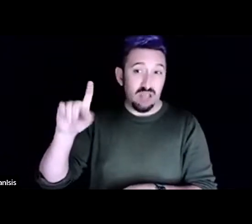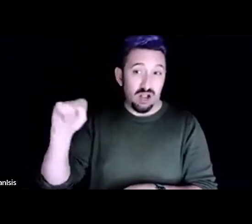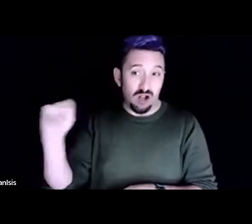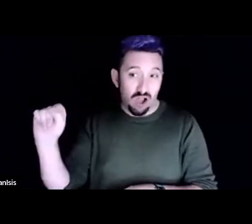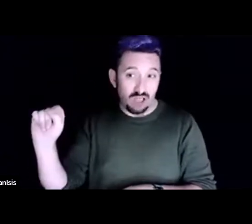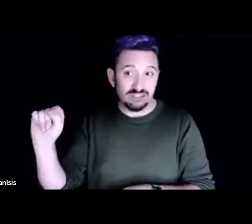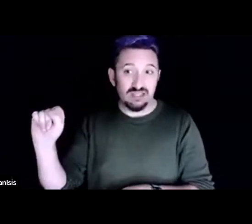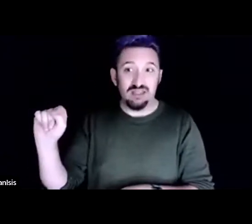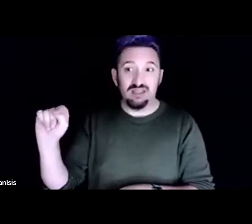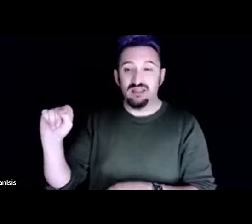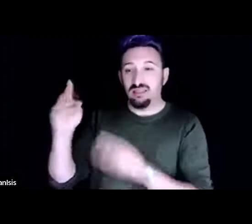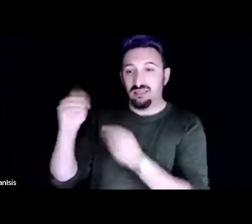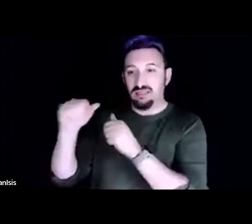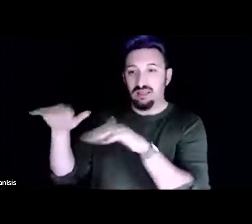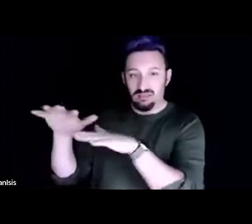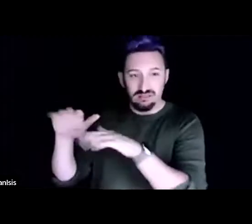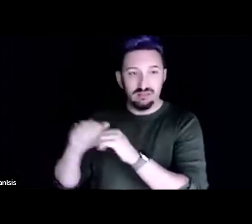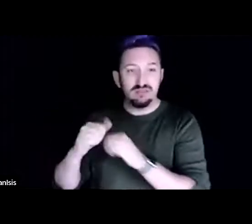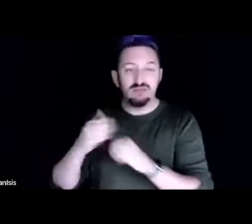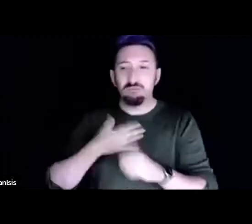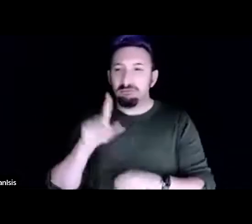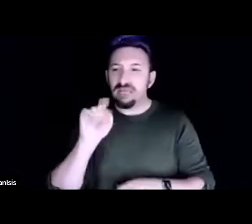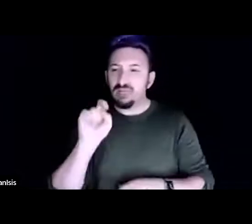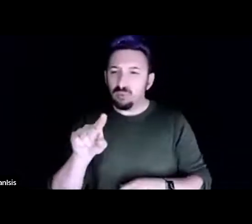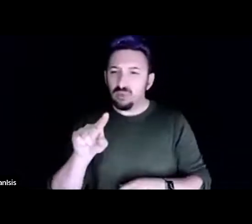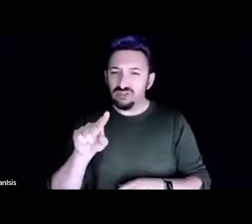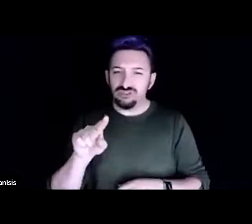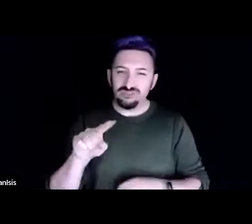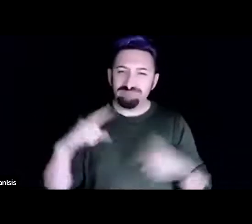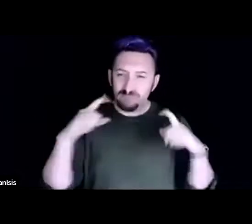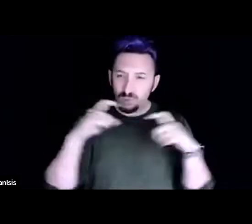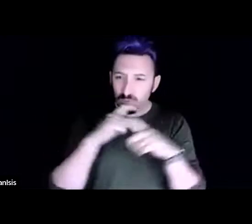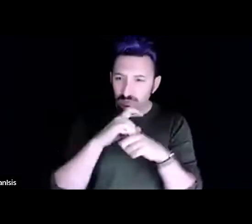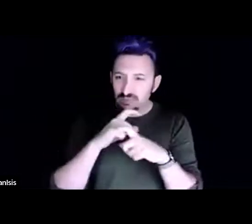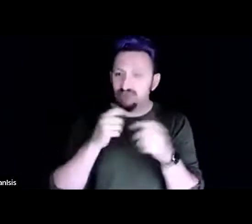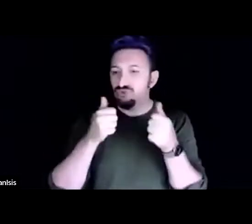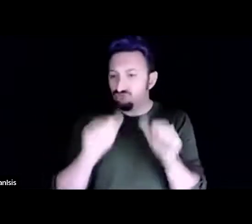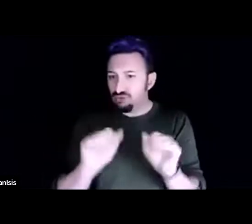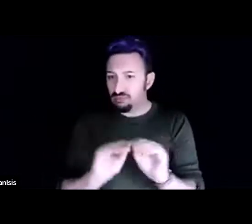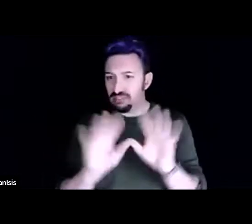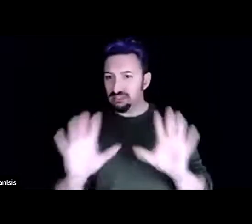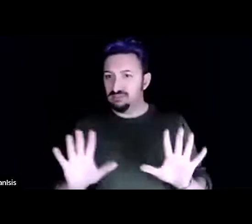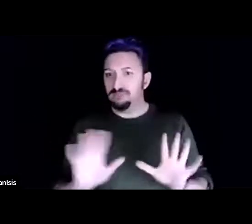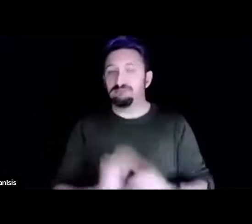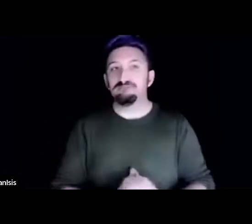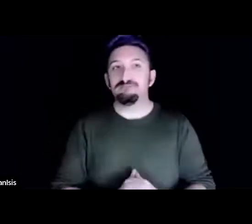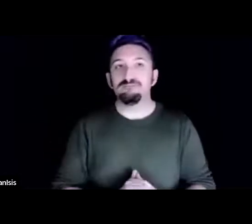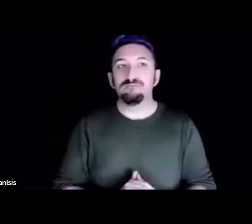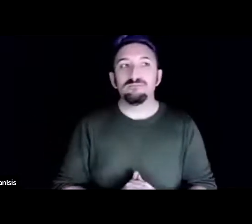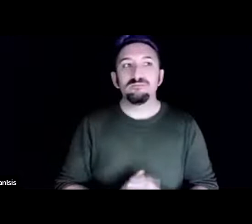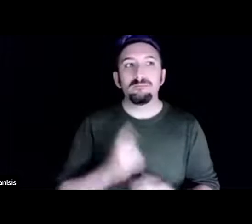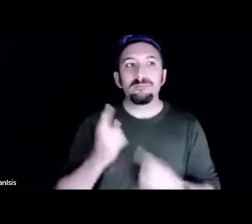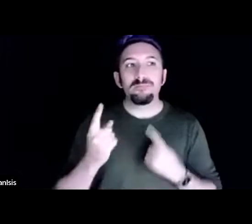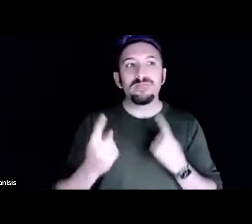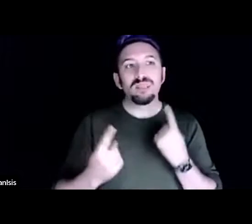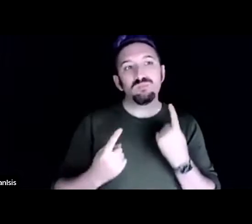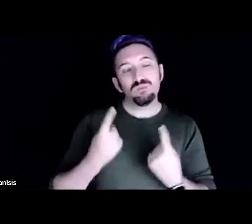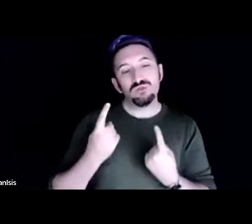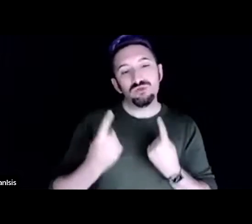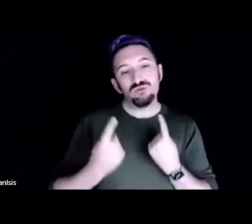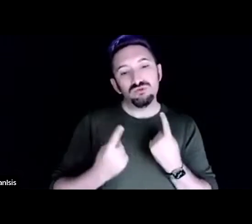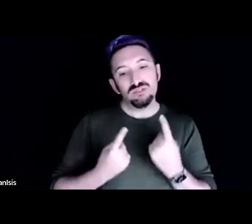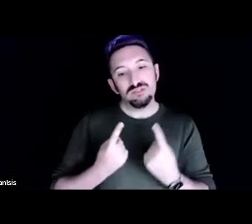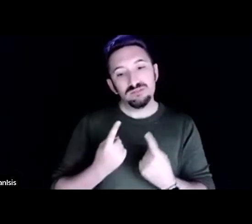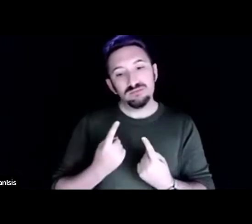maybe layered um but i hope i can be clear um i'm wondering about uh the